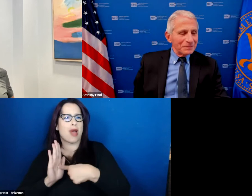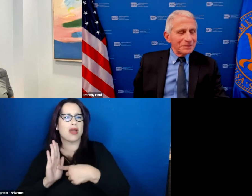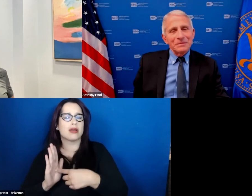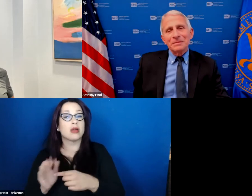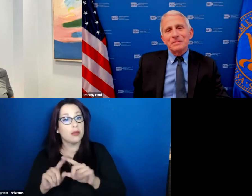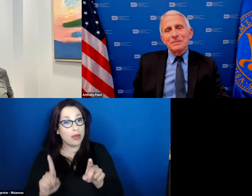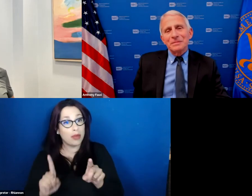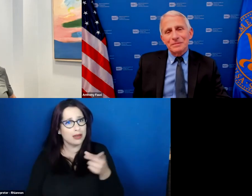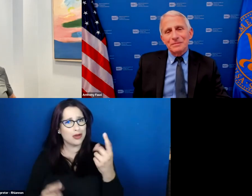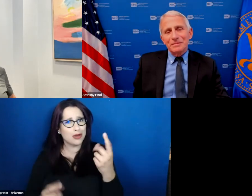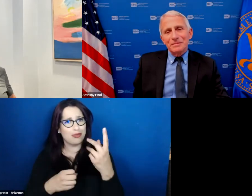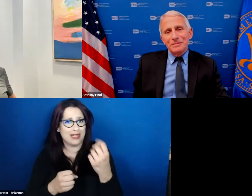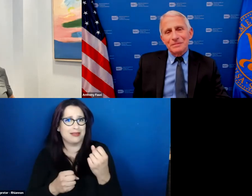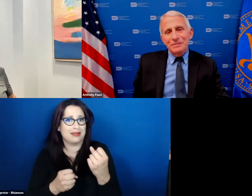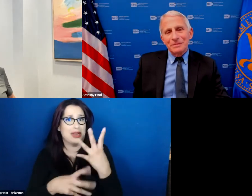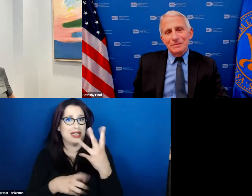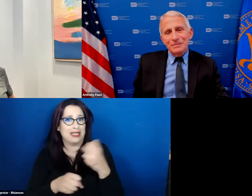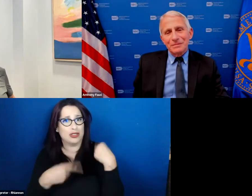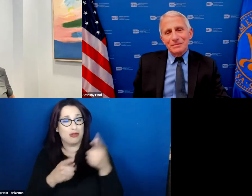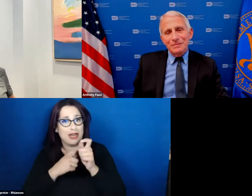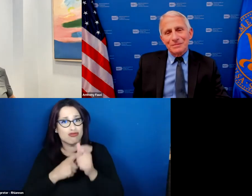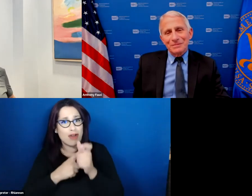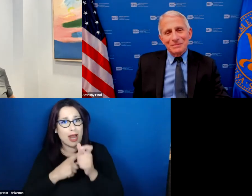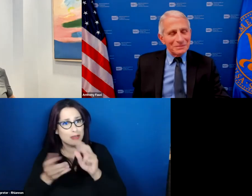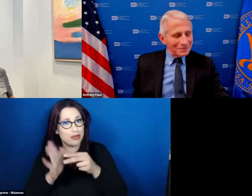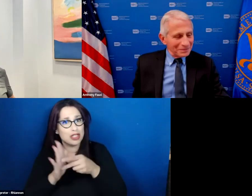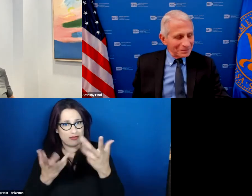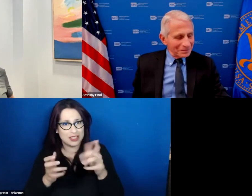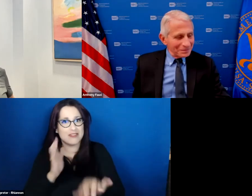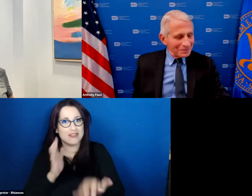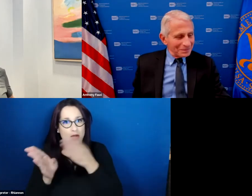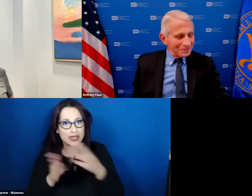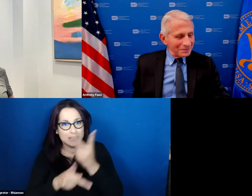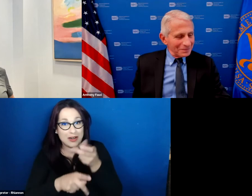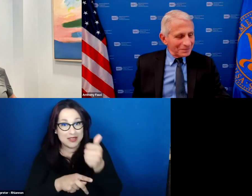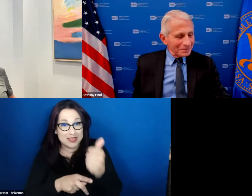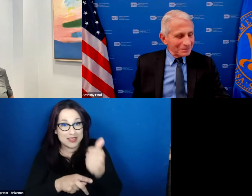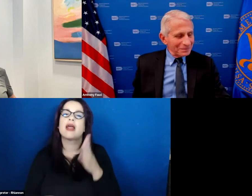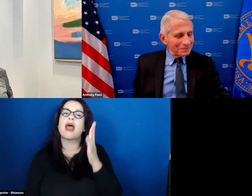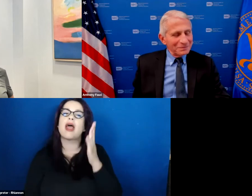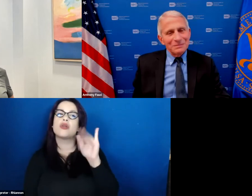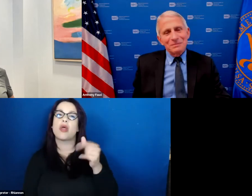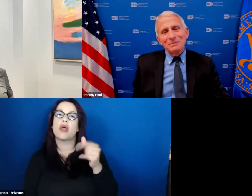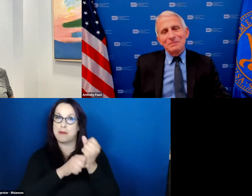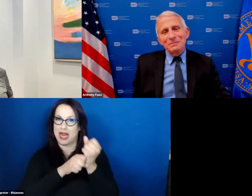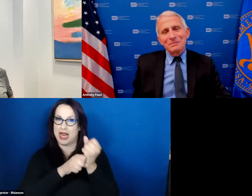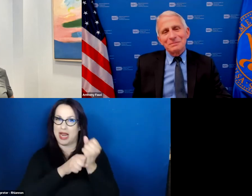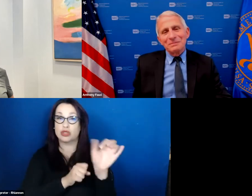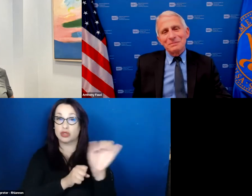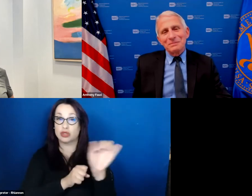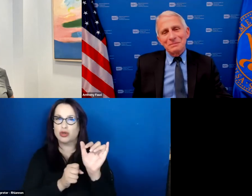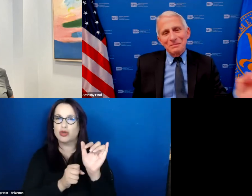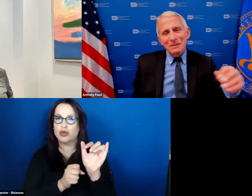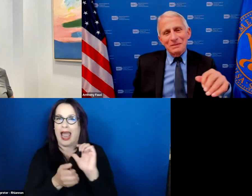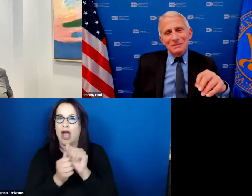found ways to take care of yourself I know that baseball is probably also a part of your uh way of disconnecting from